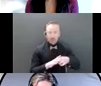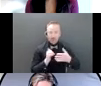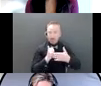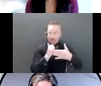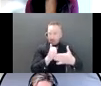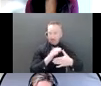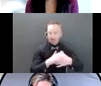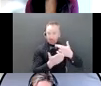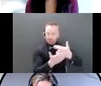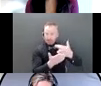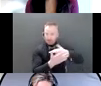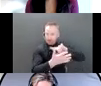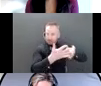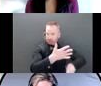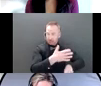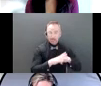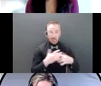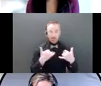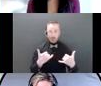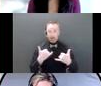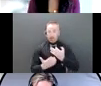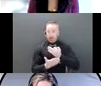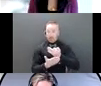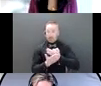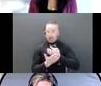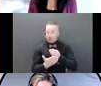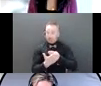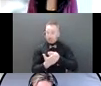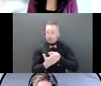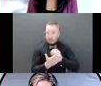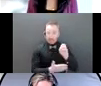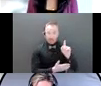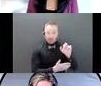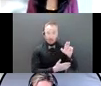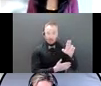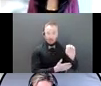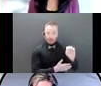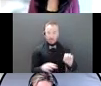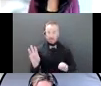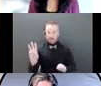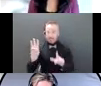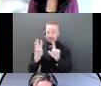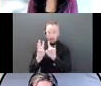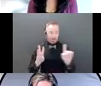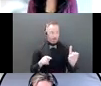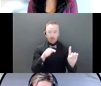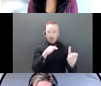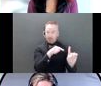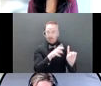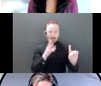So what do we know about financial elder abuse? You know that one in six have experienced some form of abuse.